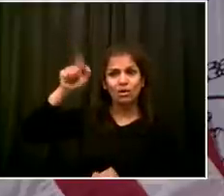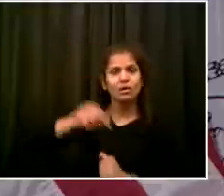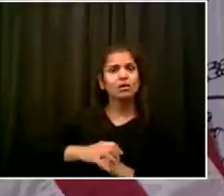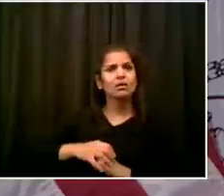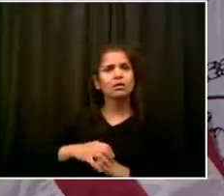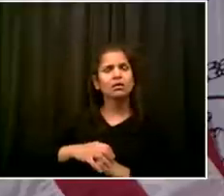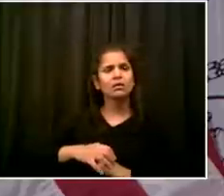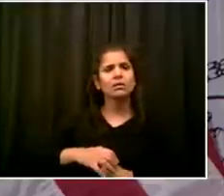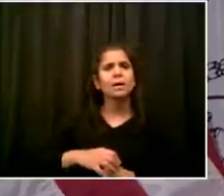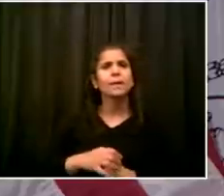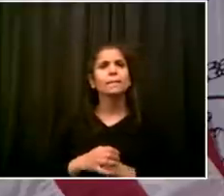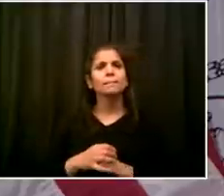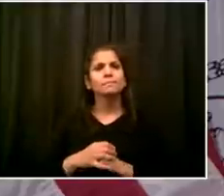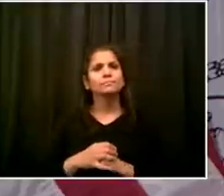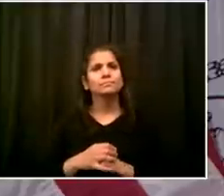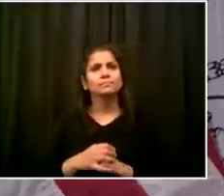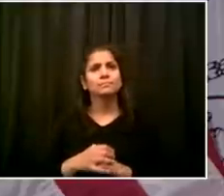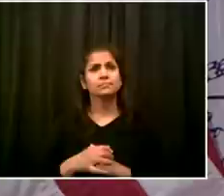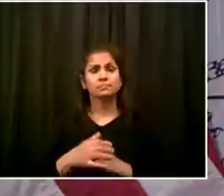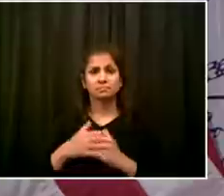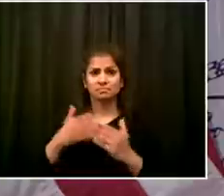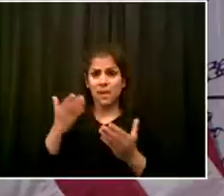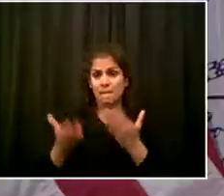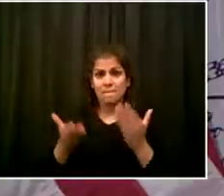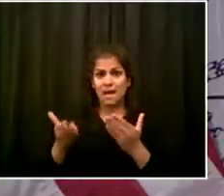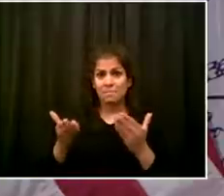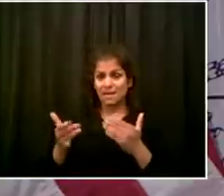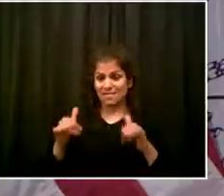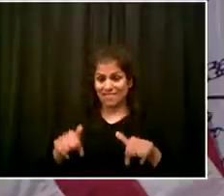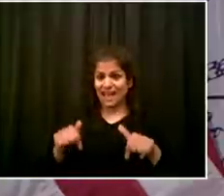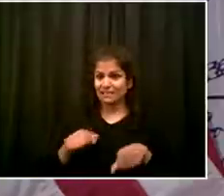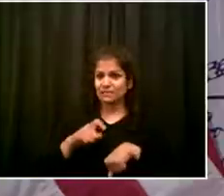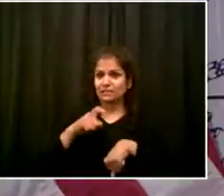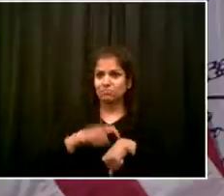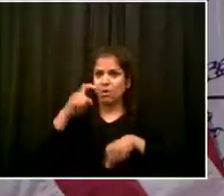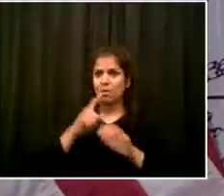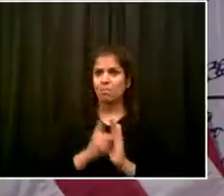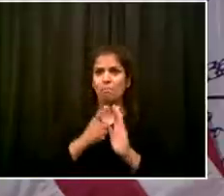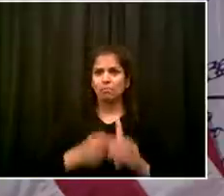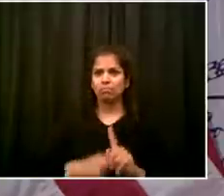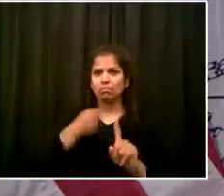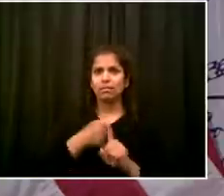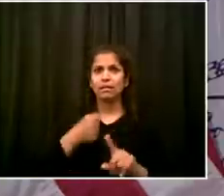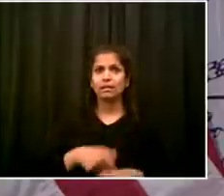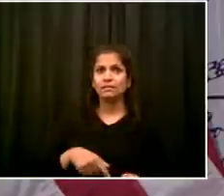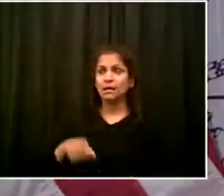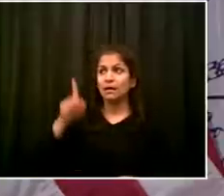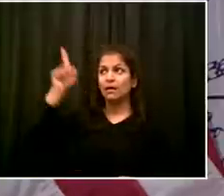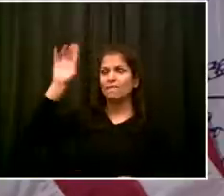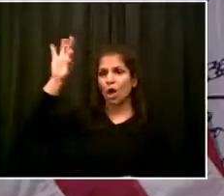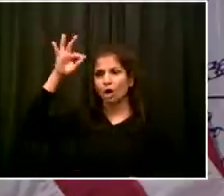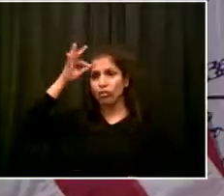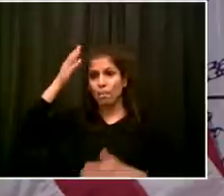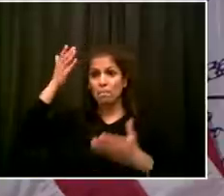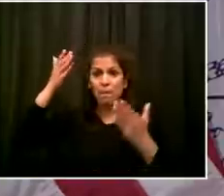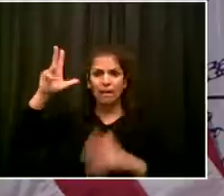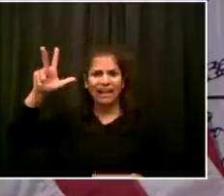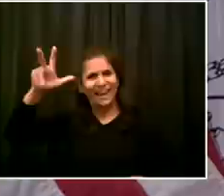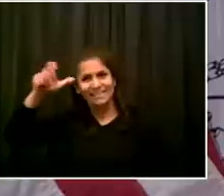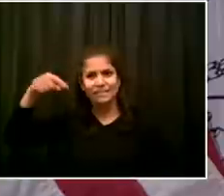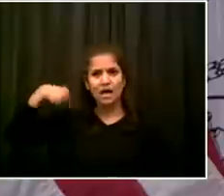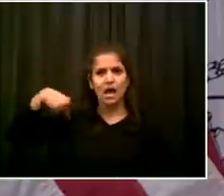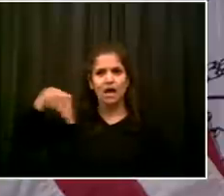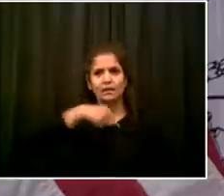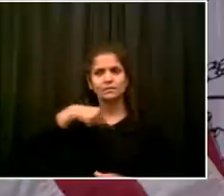there will be a willingness in Washington to listen to the fact that there's a structural problem with our blood supply that needs to be